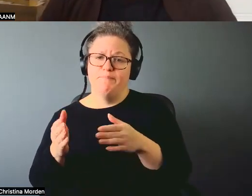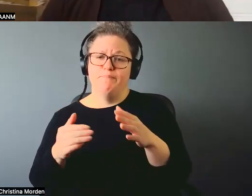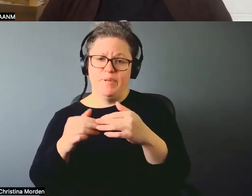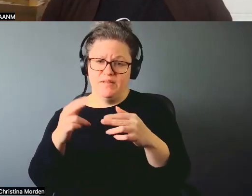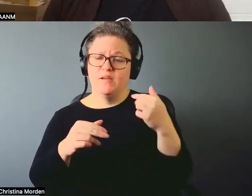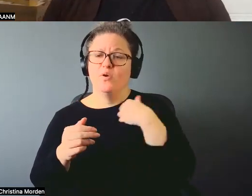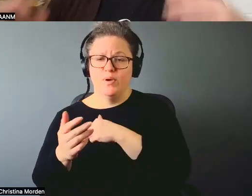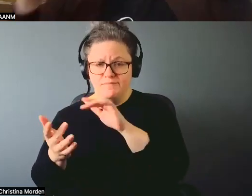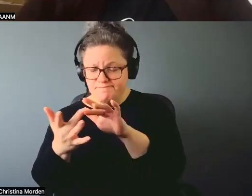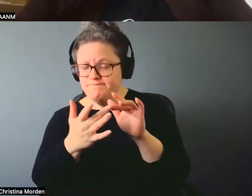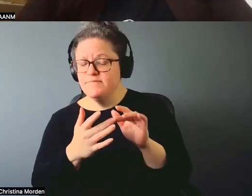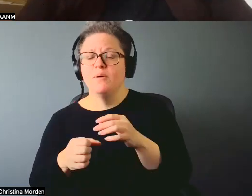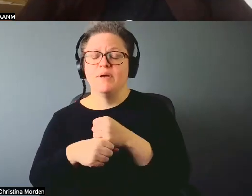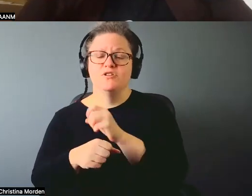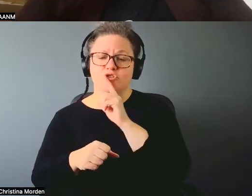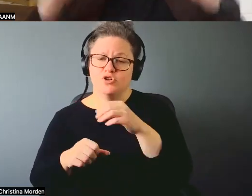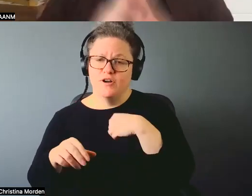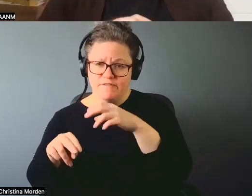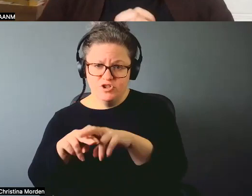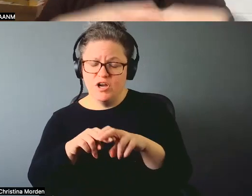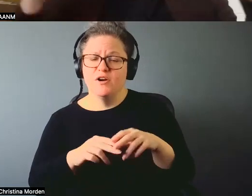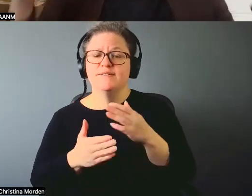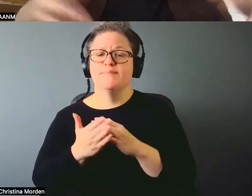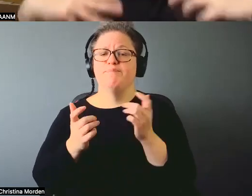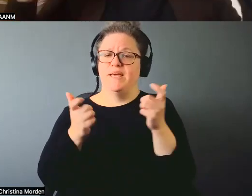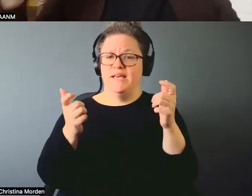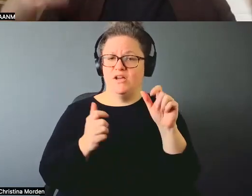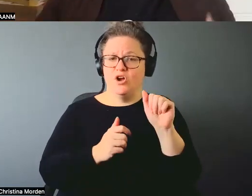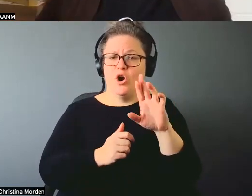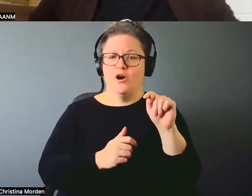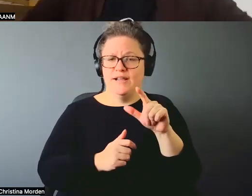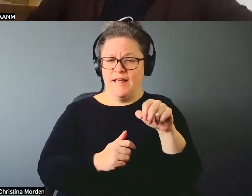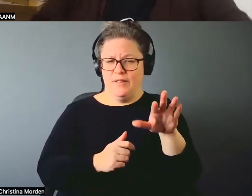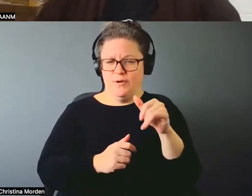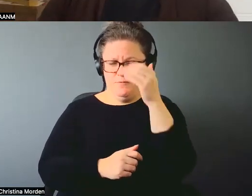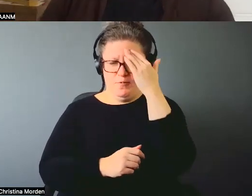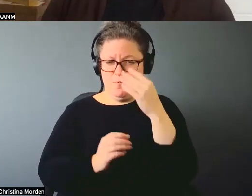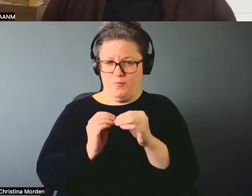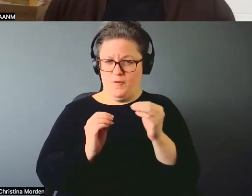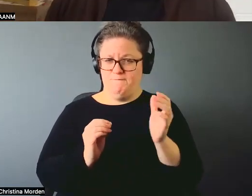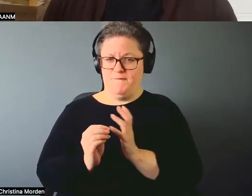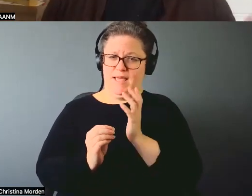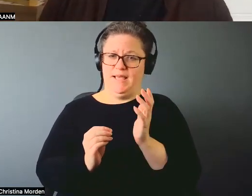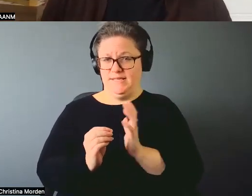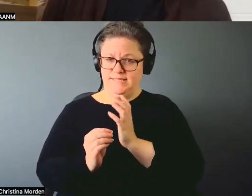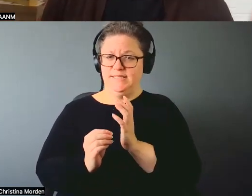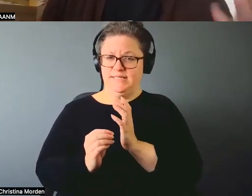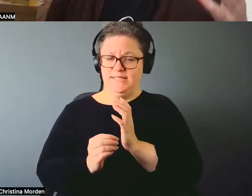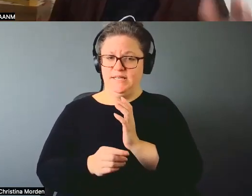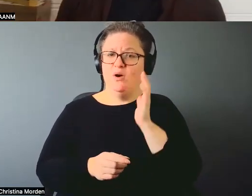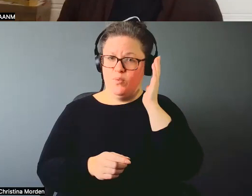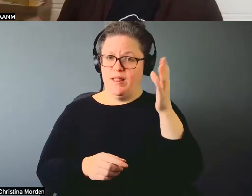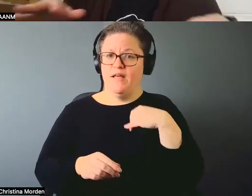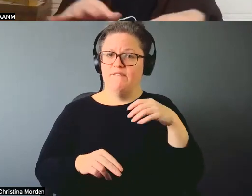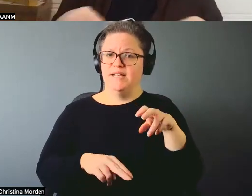throughout and a lot of the bigger art galleries, you know, the fancy. Well, contemporary places will have seats,